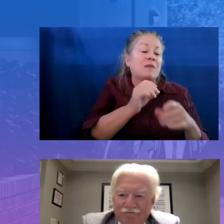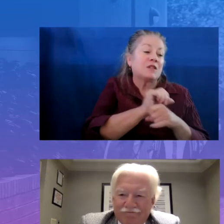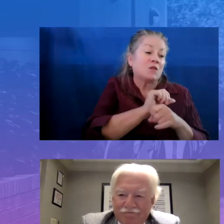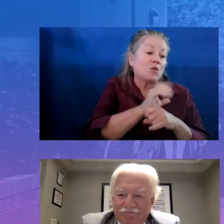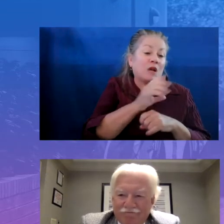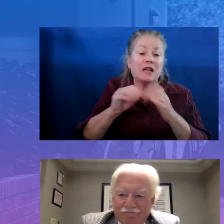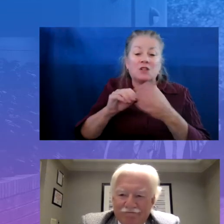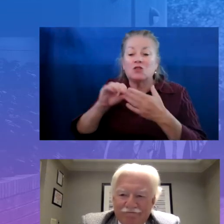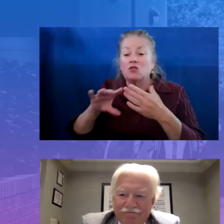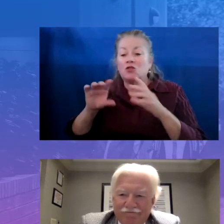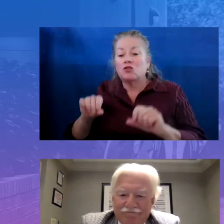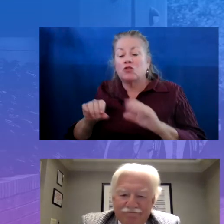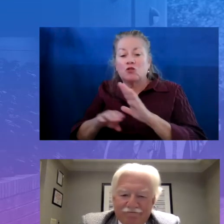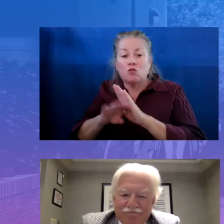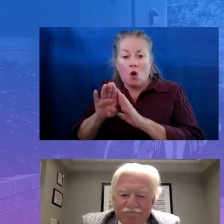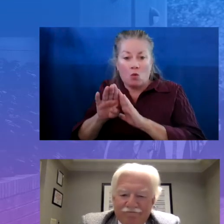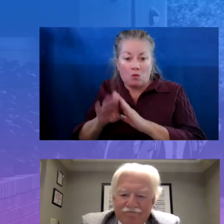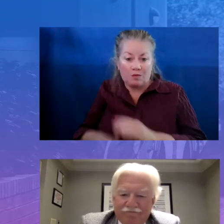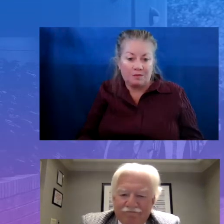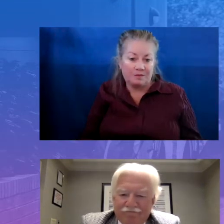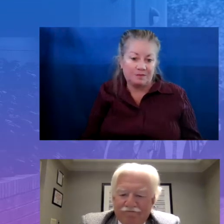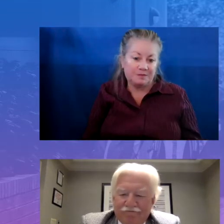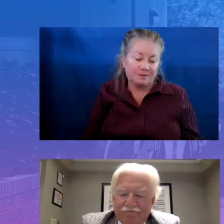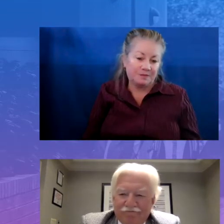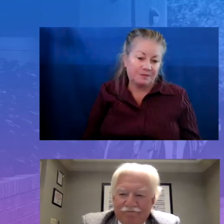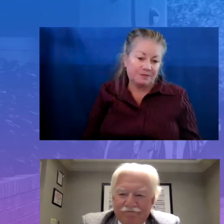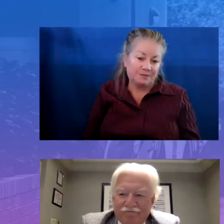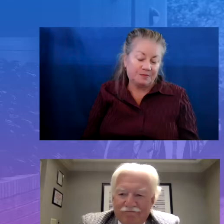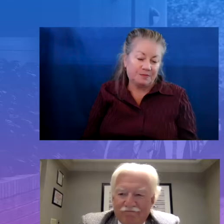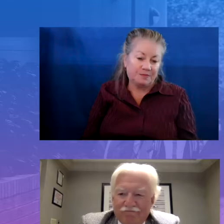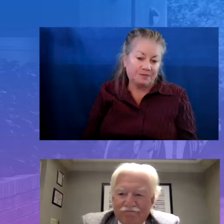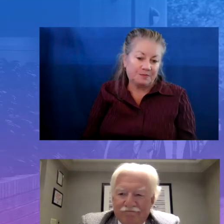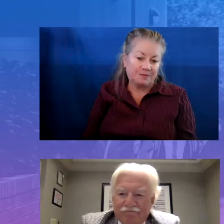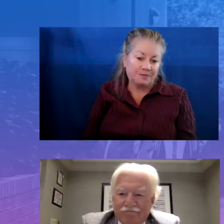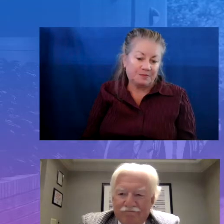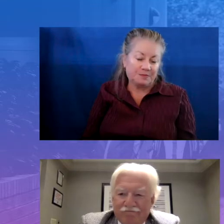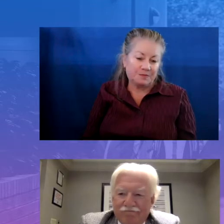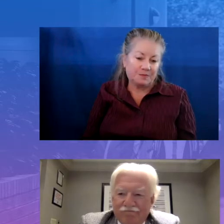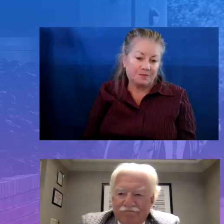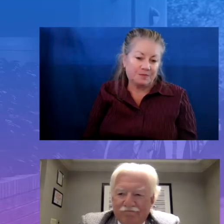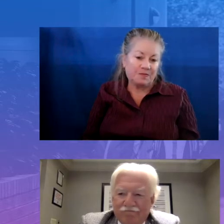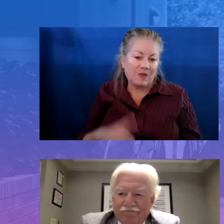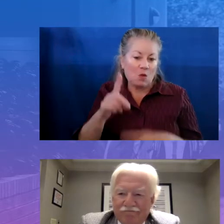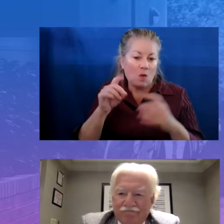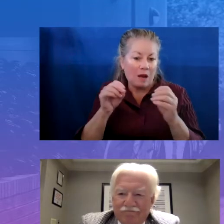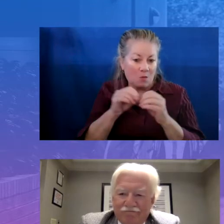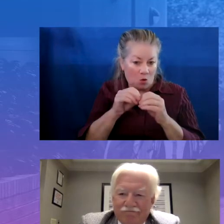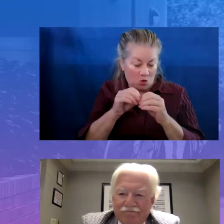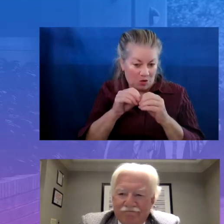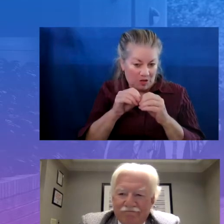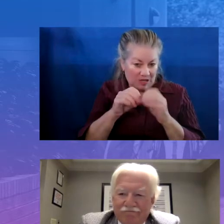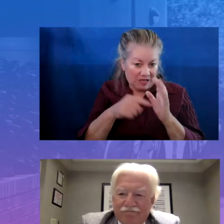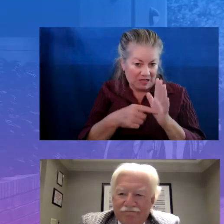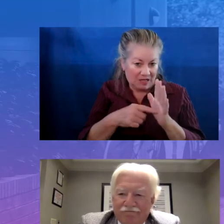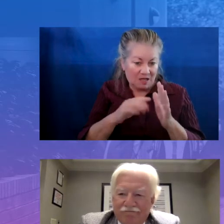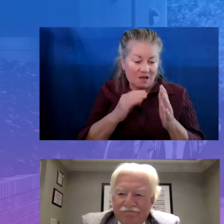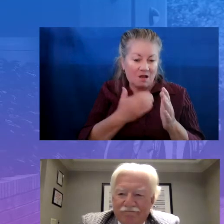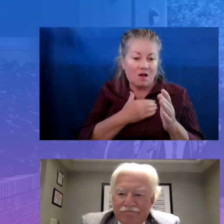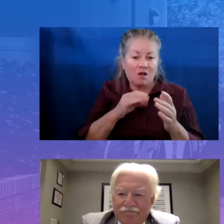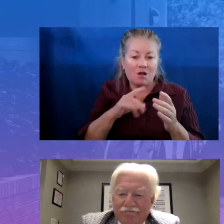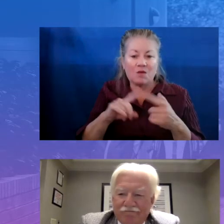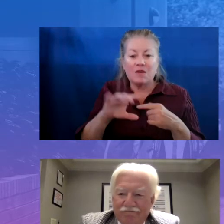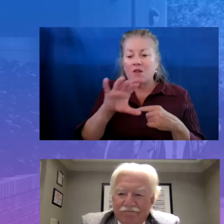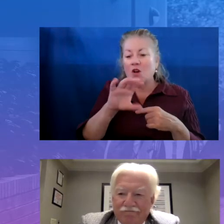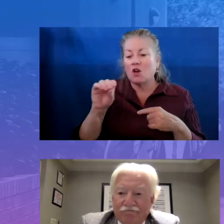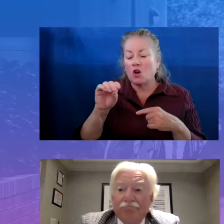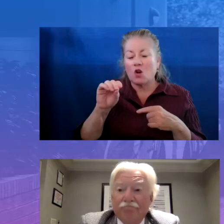And I'll give just one other specific example. Amy, on our call here, is a co-leader of our Early Grade